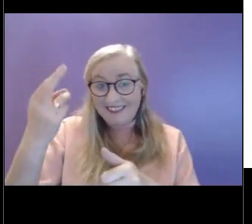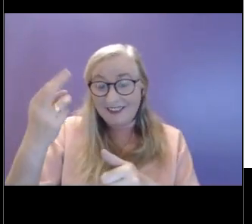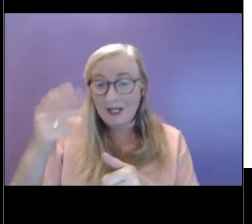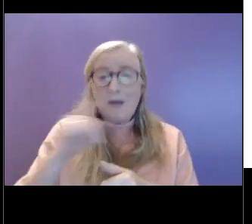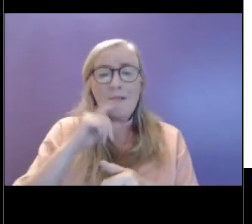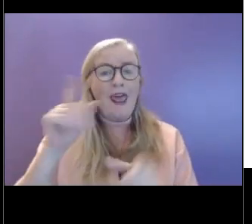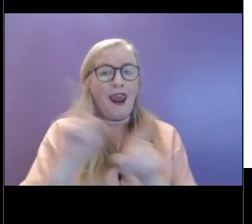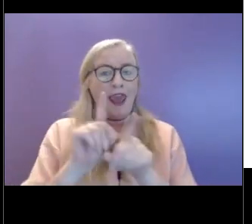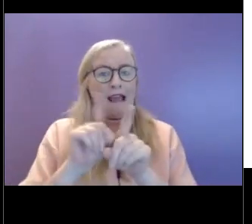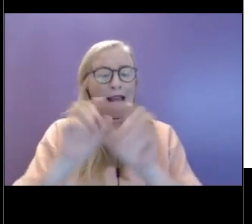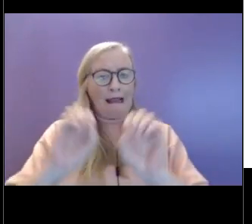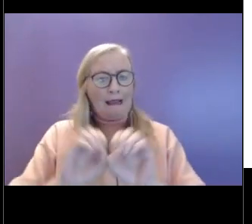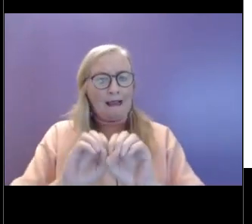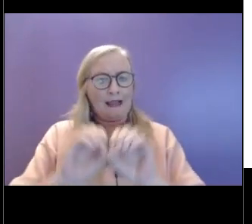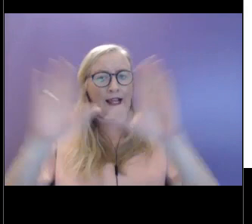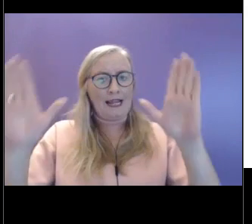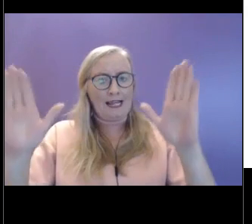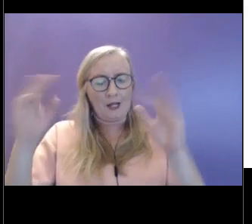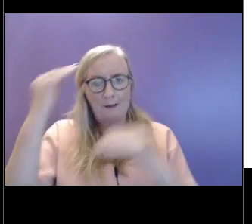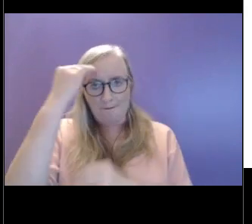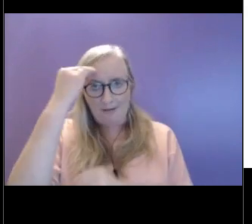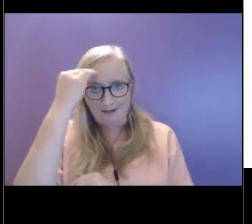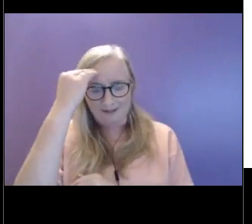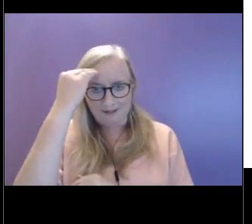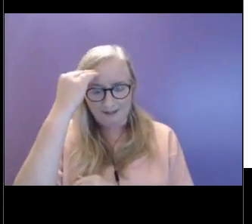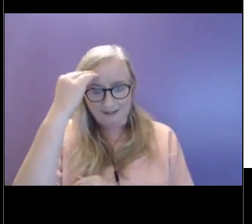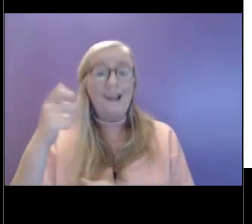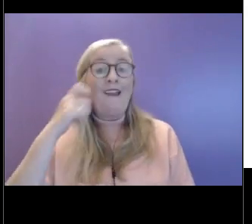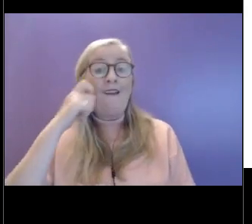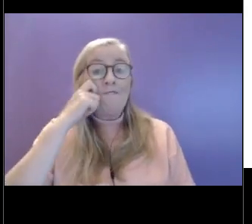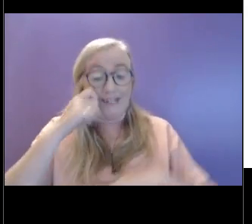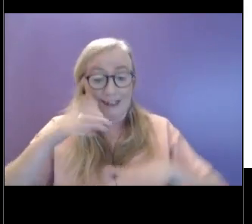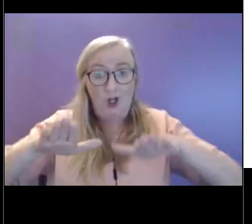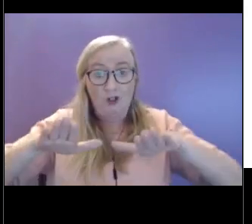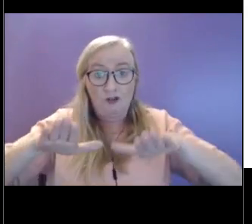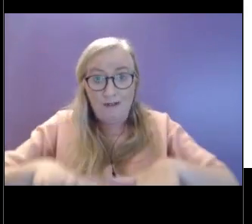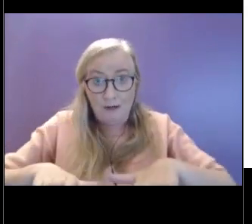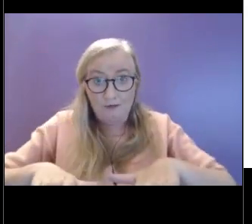your mind and connecting your feet to the ground wherever you're sitting.